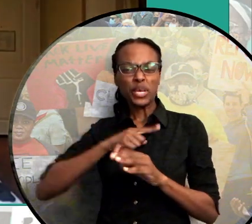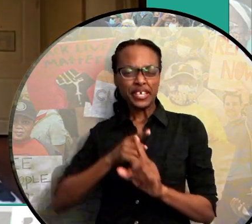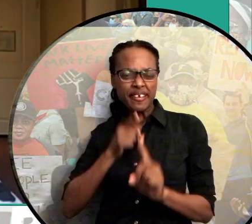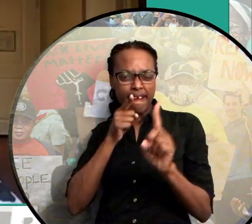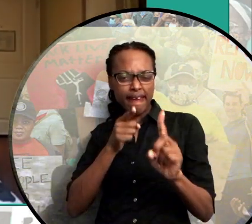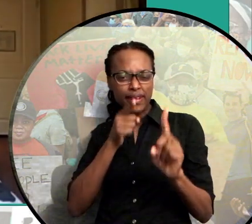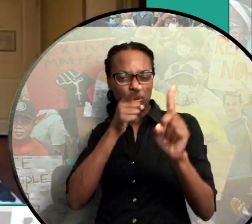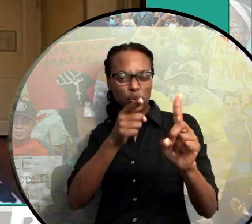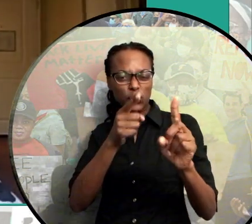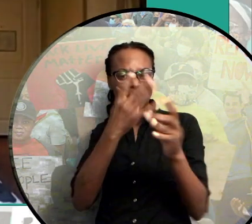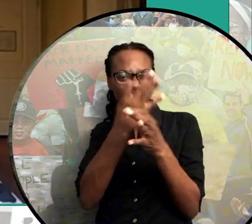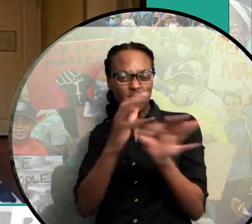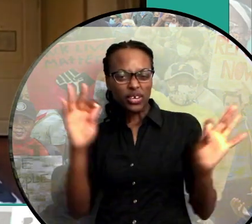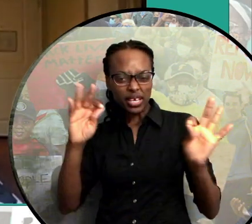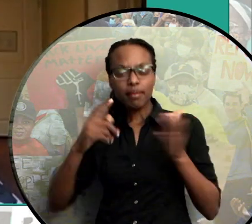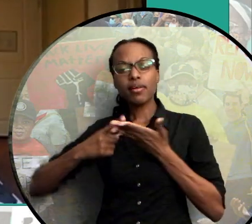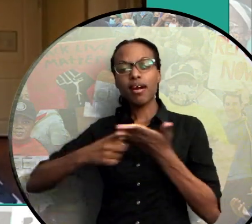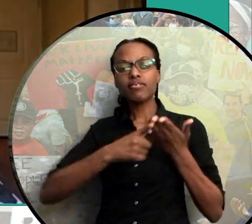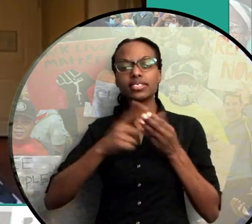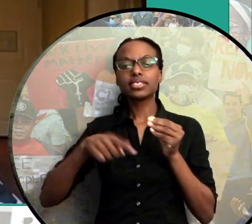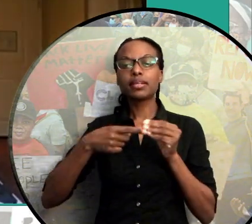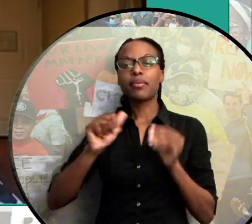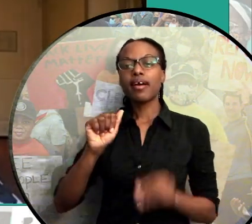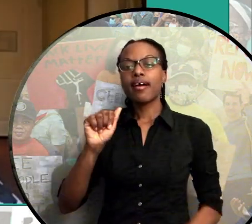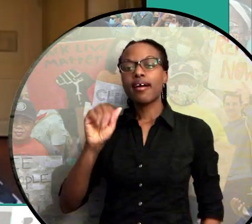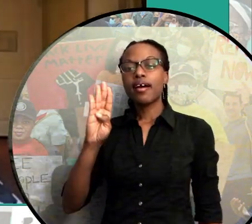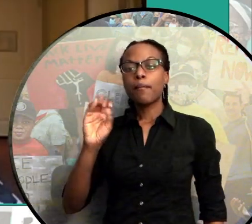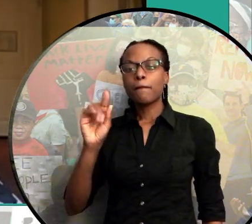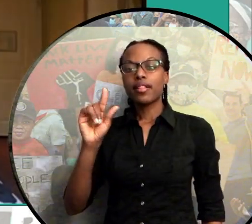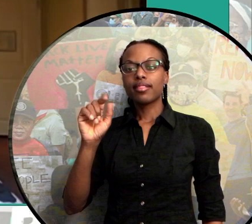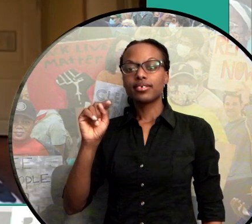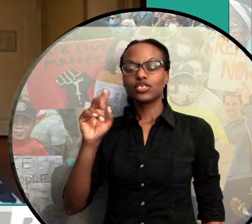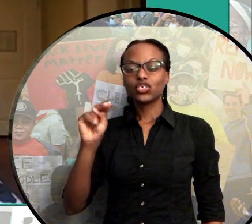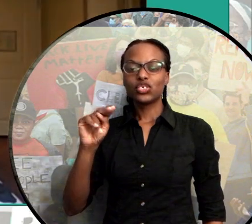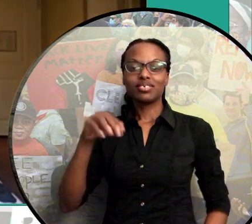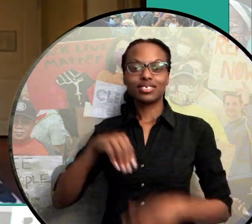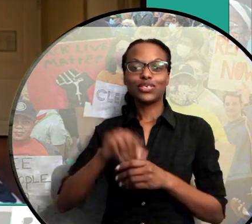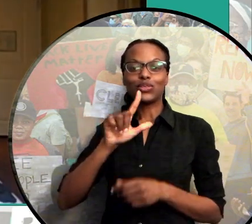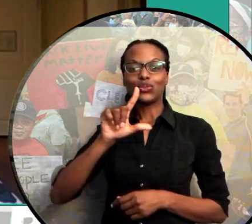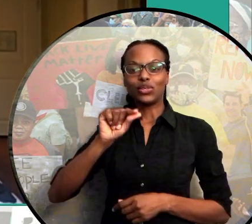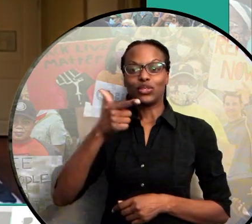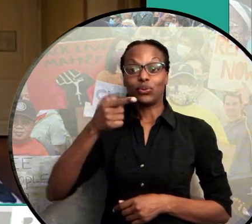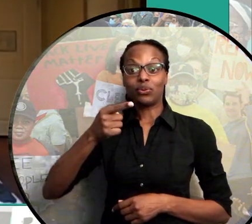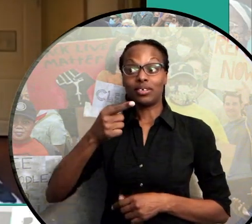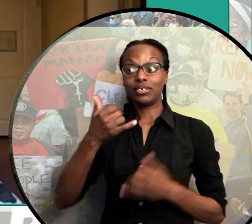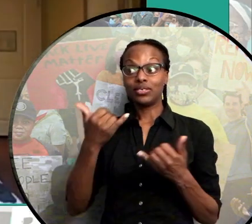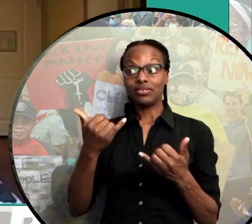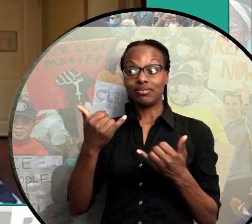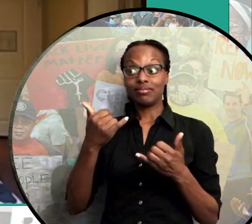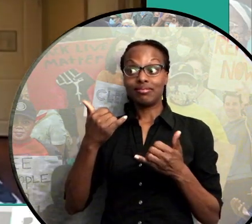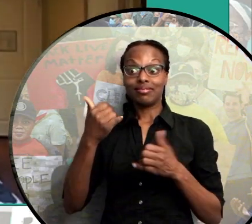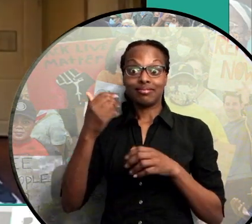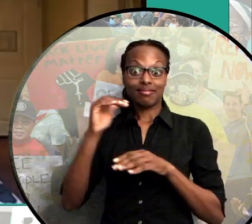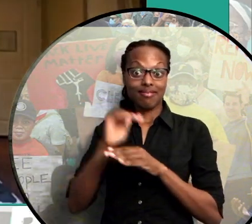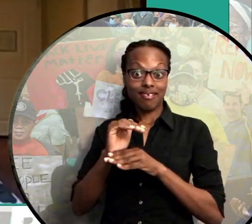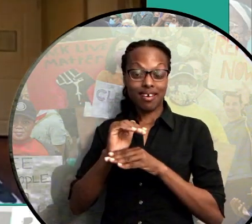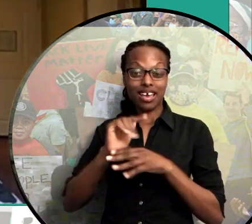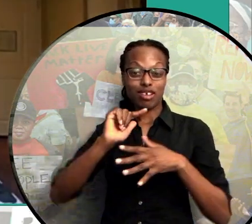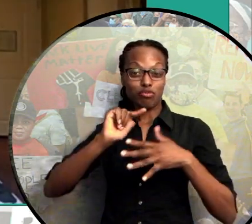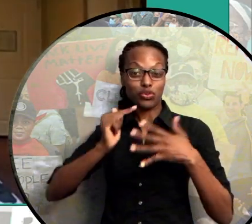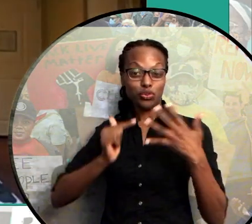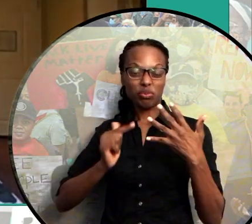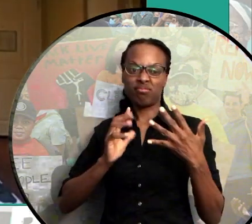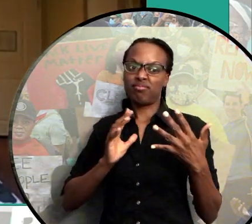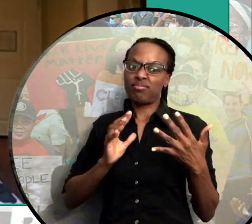on abolition in 2021. We have an amazing lineup for you this evening, so sit back and join us for a conversation with